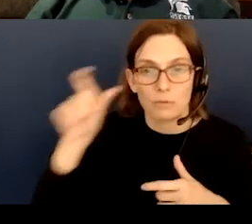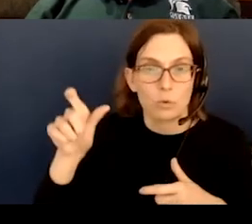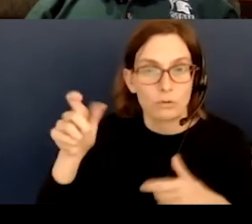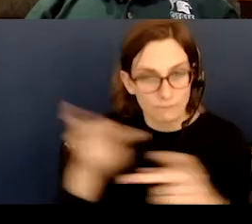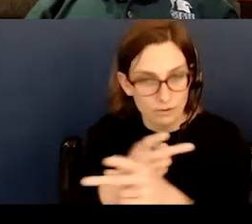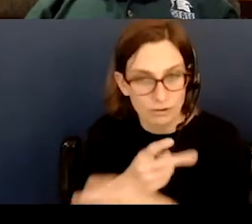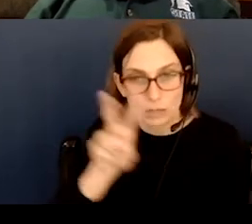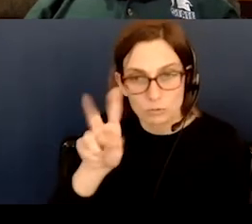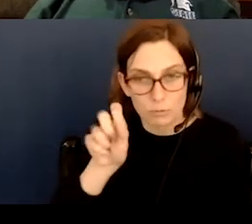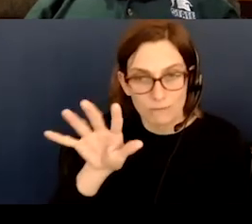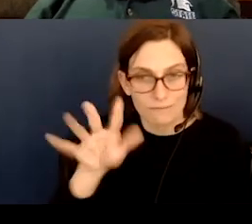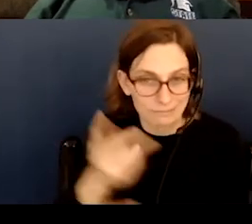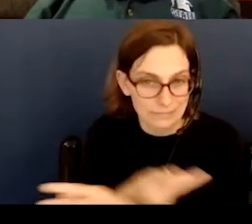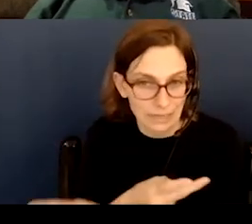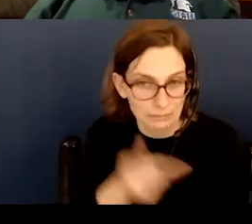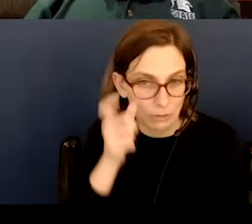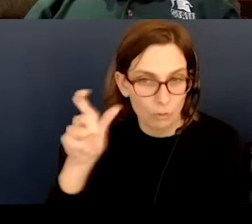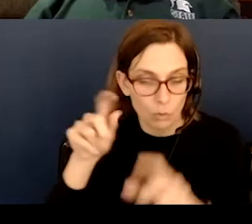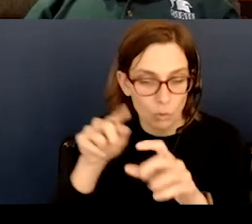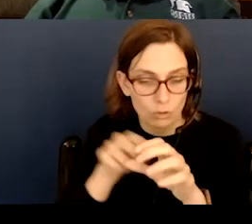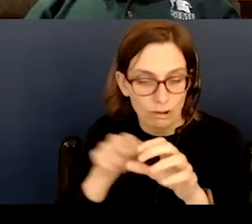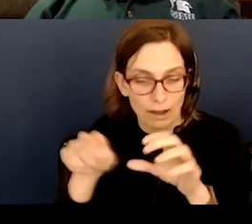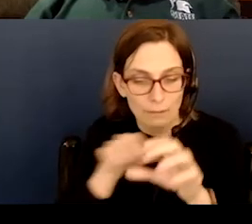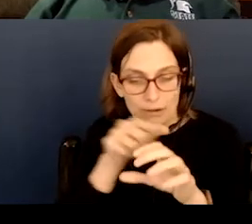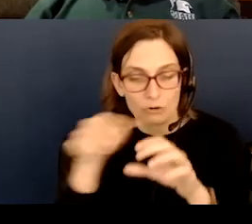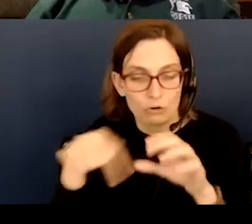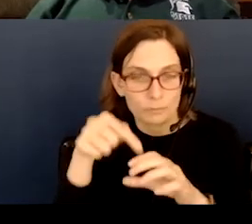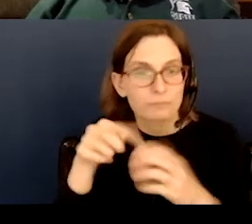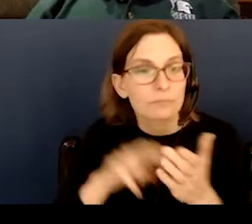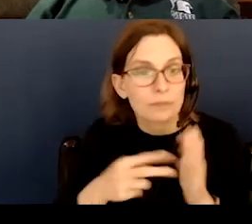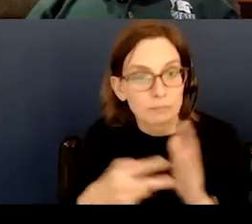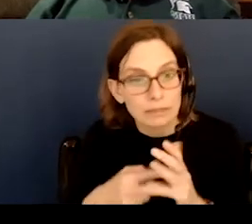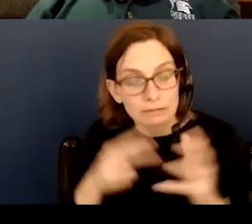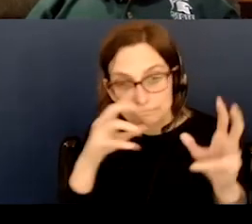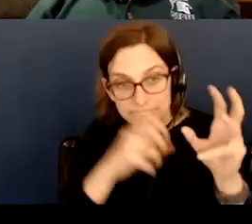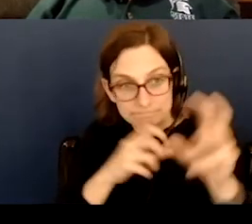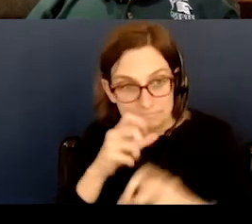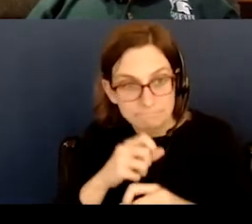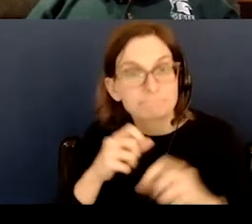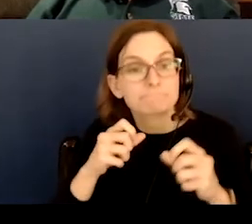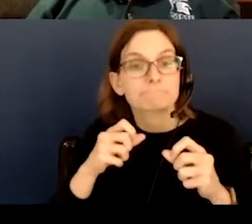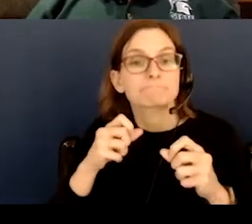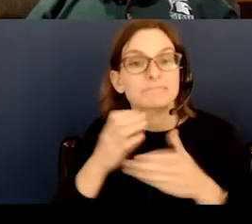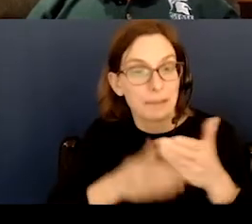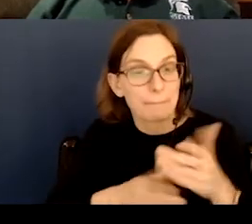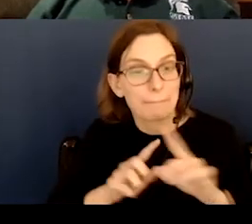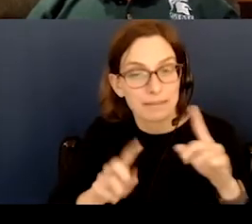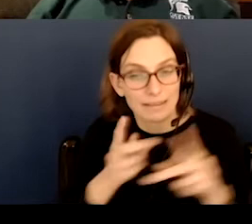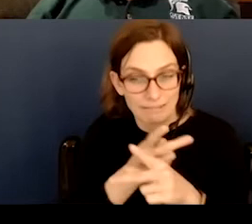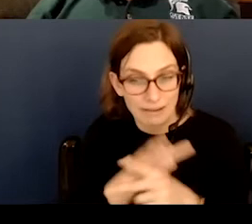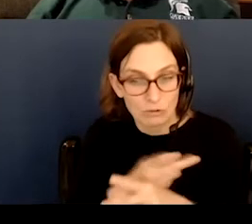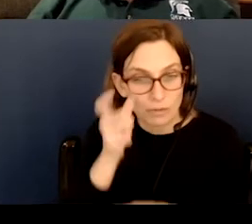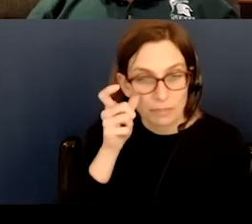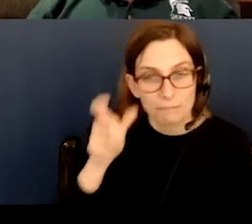diameter. Making a number of reasonable assumptions, he calculated that the moon from this method